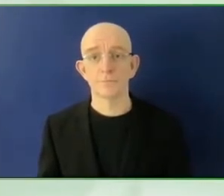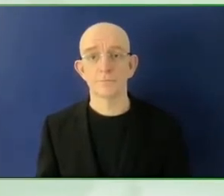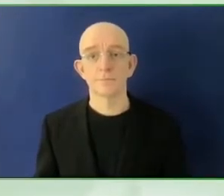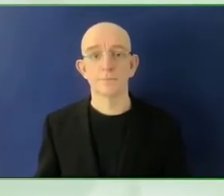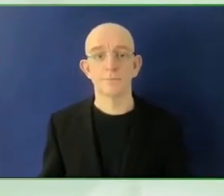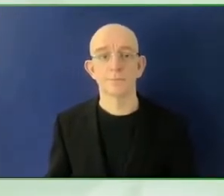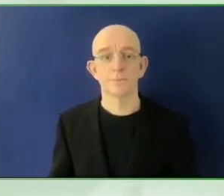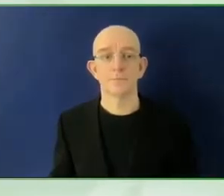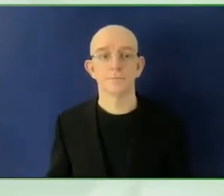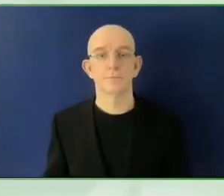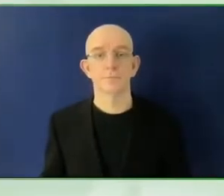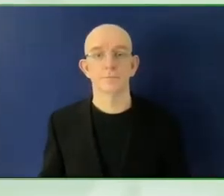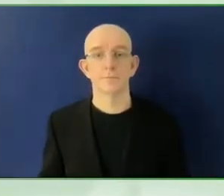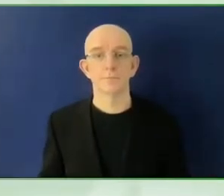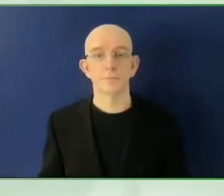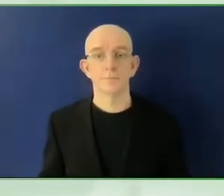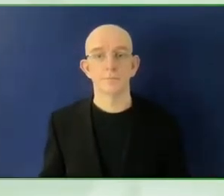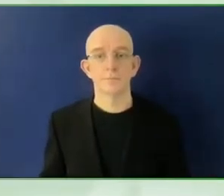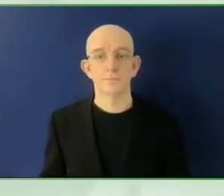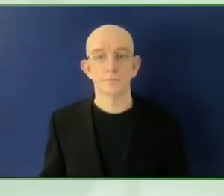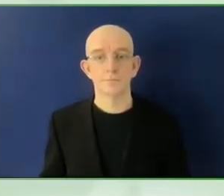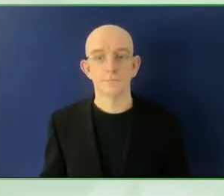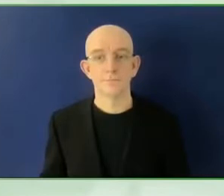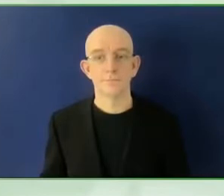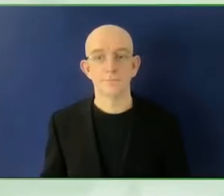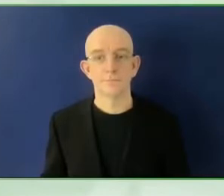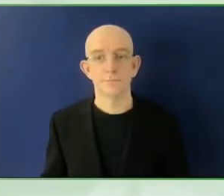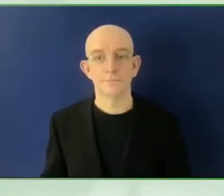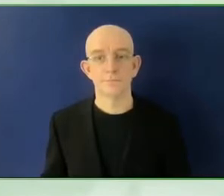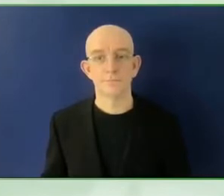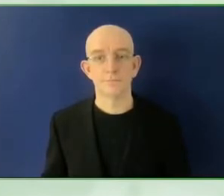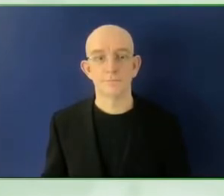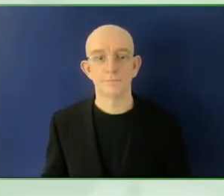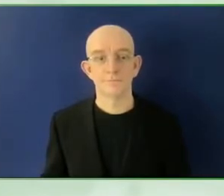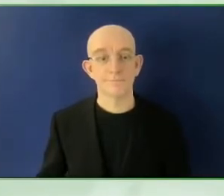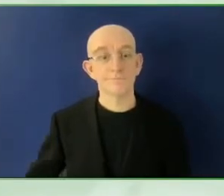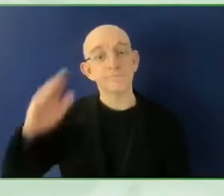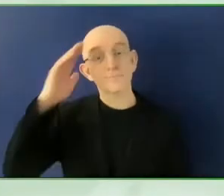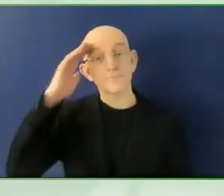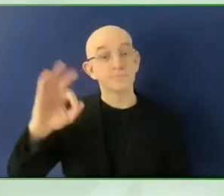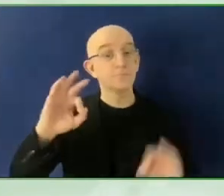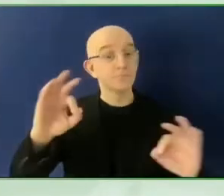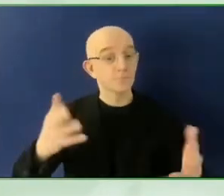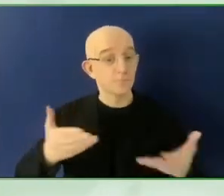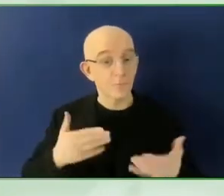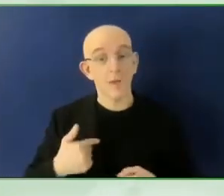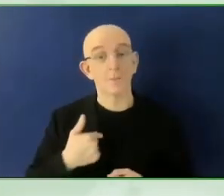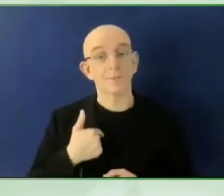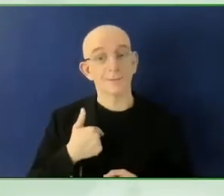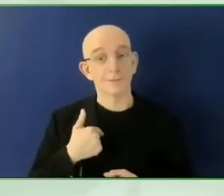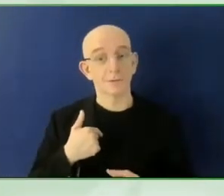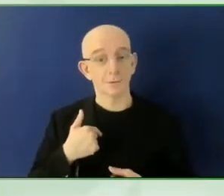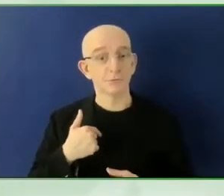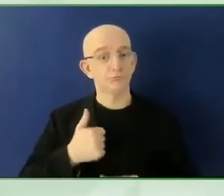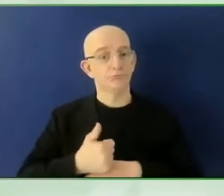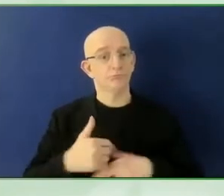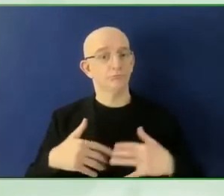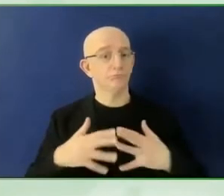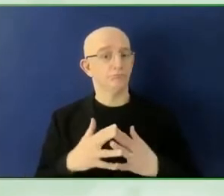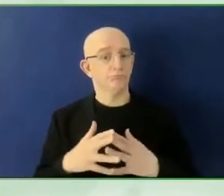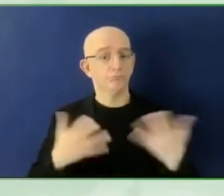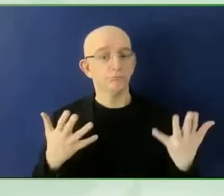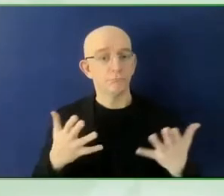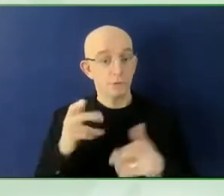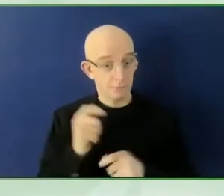you today from Vienna, Austria, where we are at the United Nations for the fabulous Zero Barriers Conference,